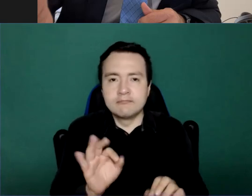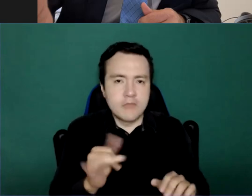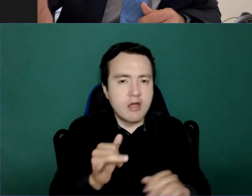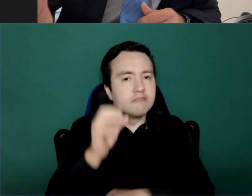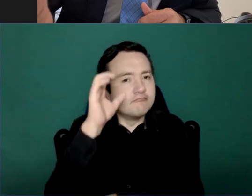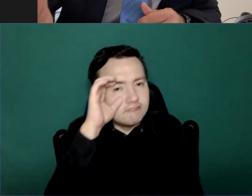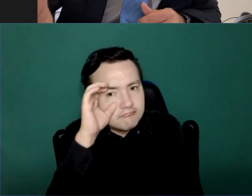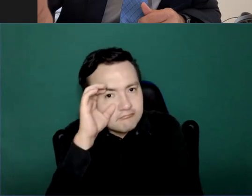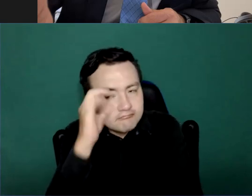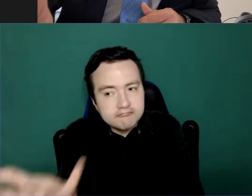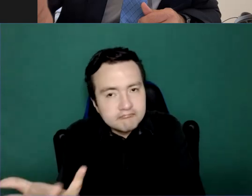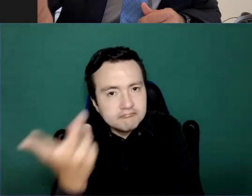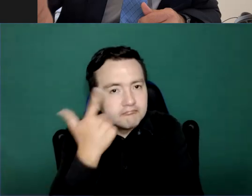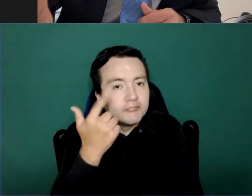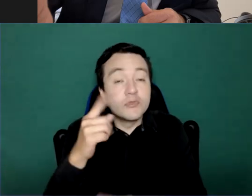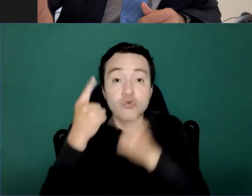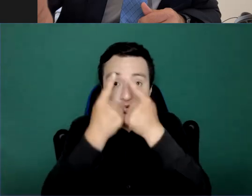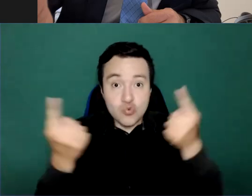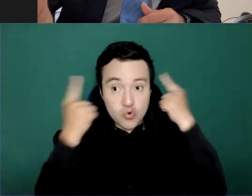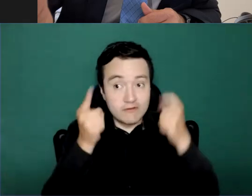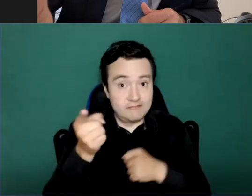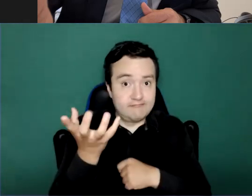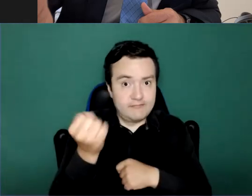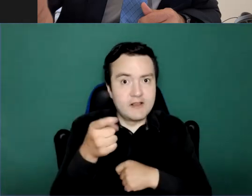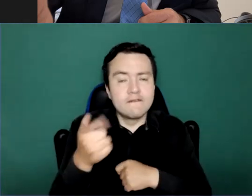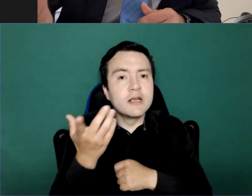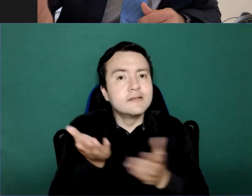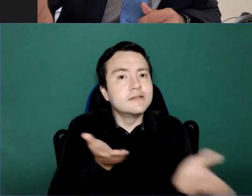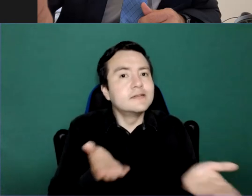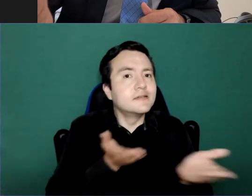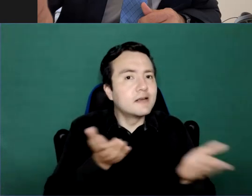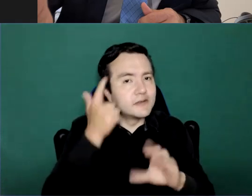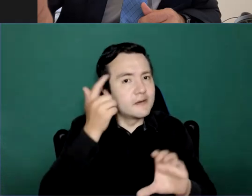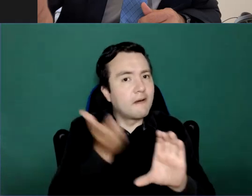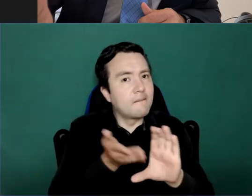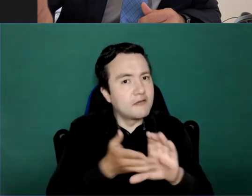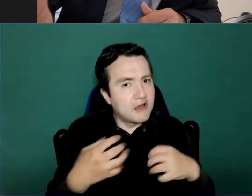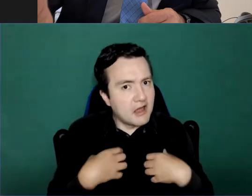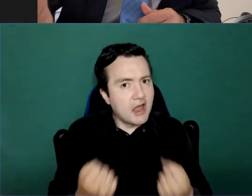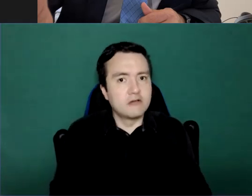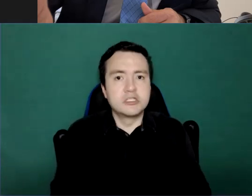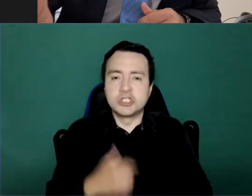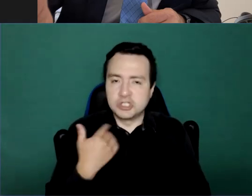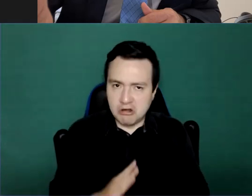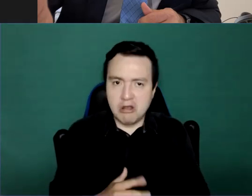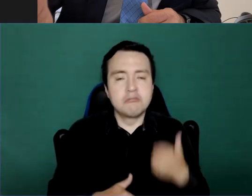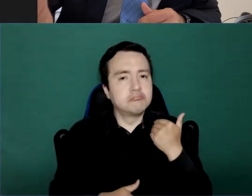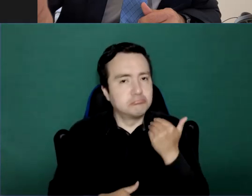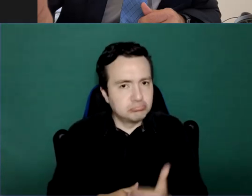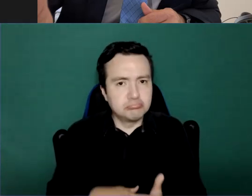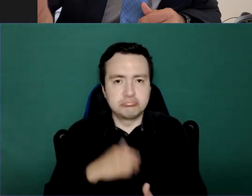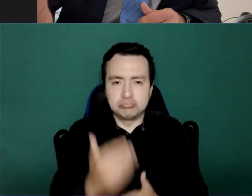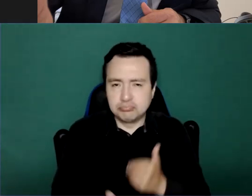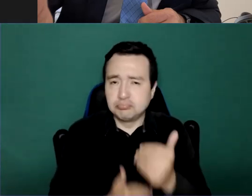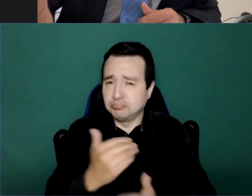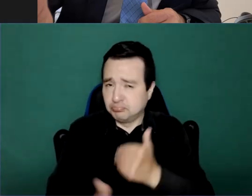and services, building a way forward to the future and also keeping the innovations after COVID, the importance of